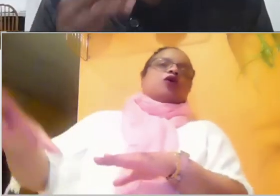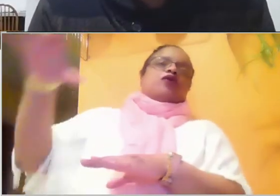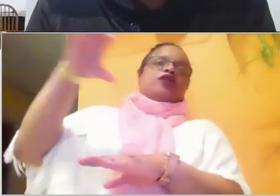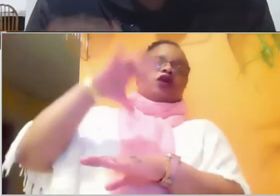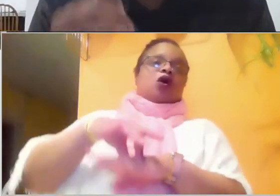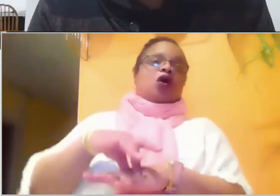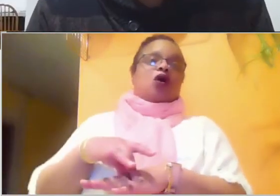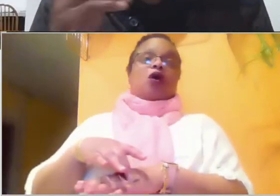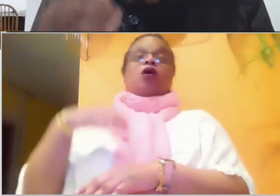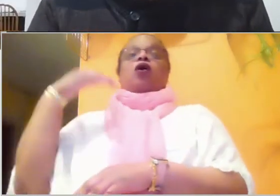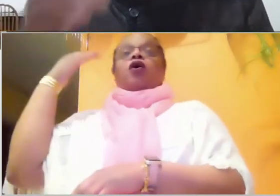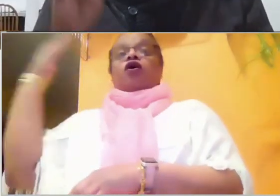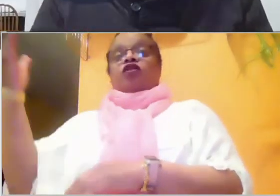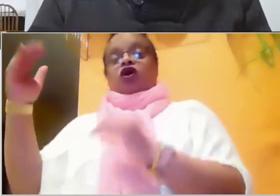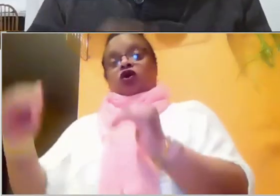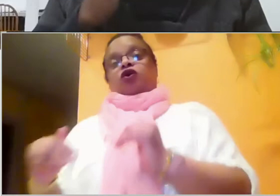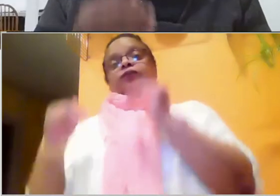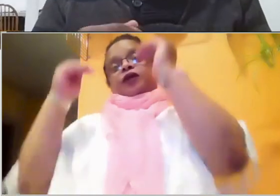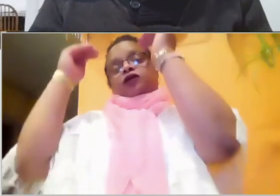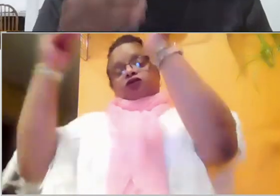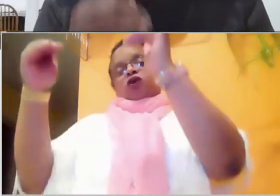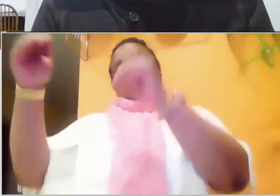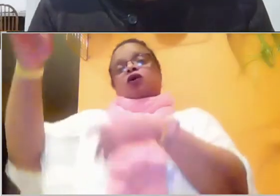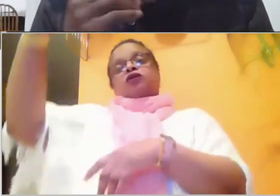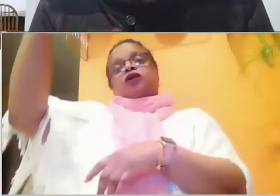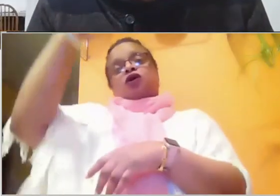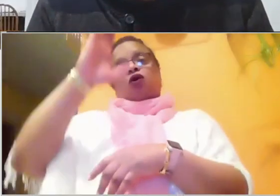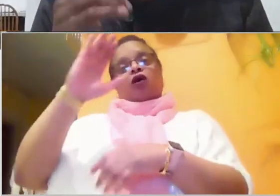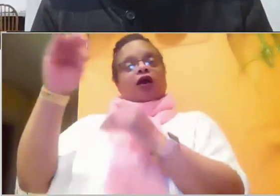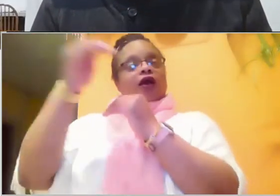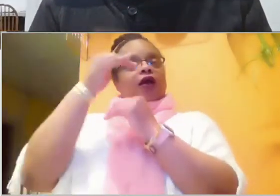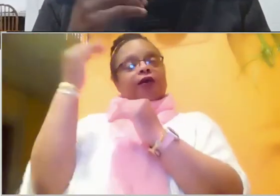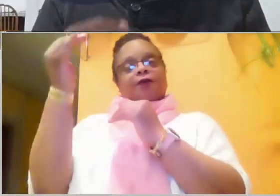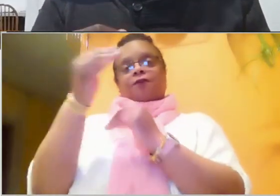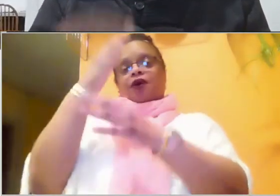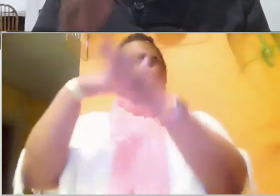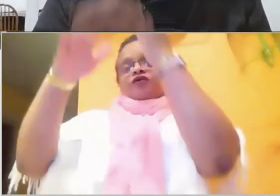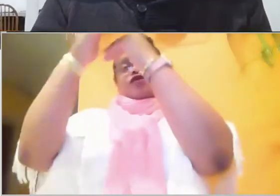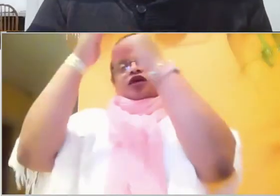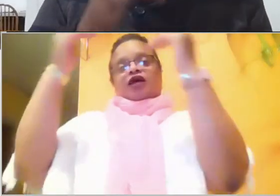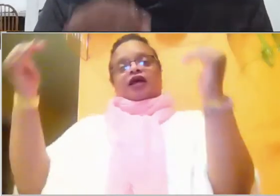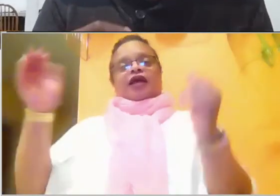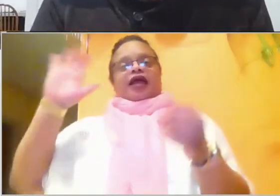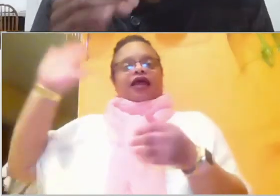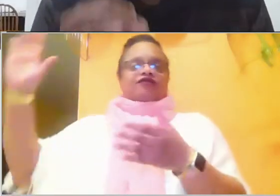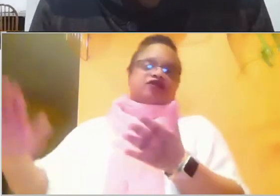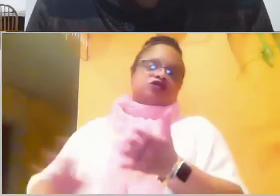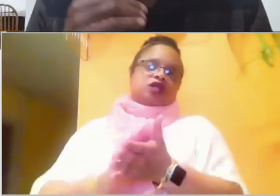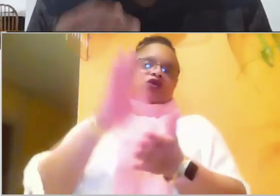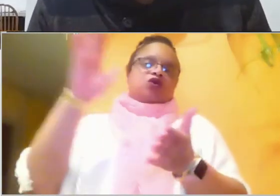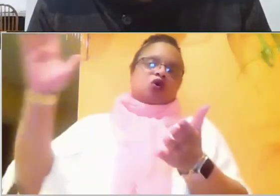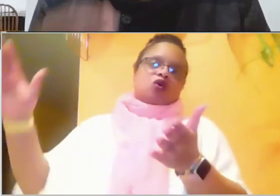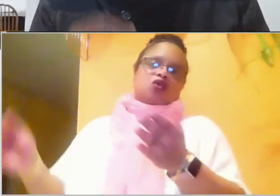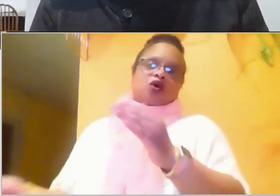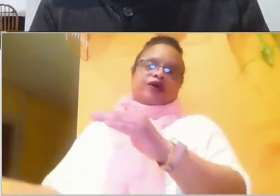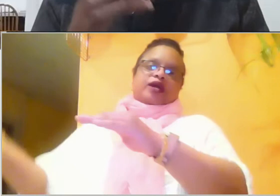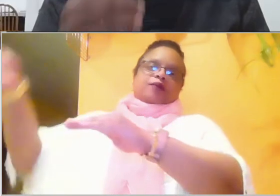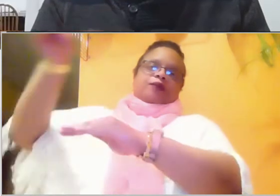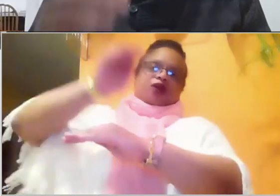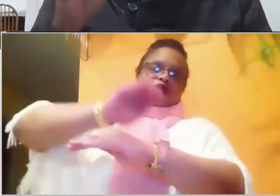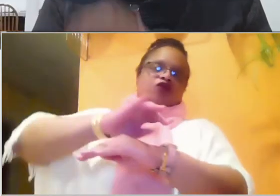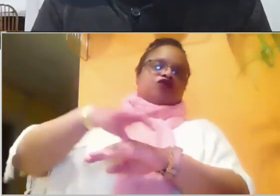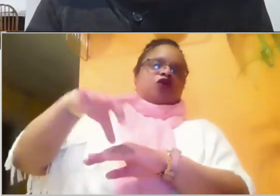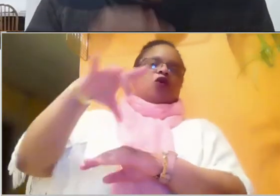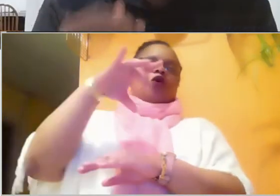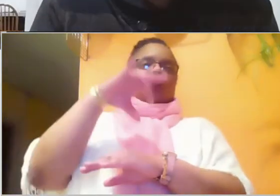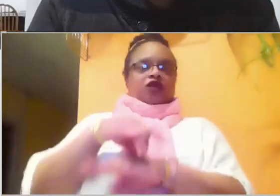all the earth. Be exalted, O God, above the heavens. Let your glory be